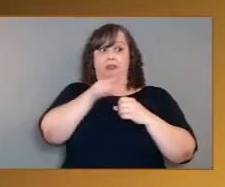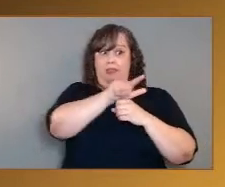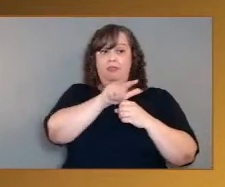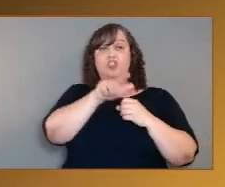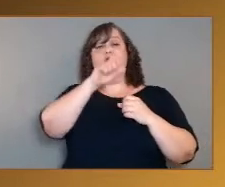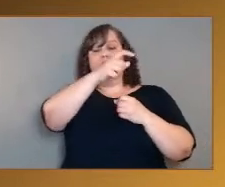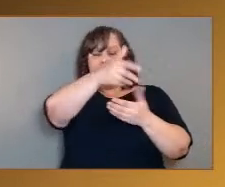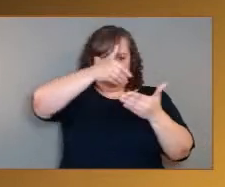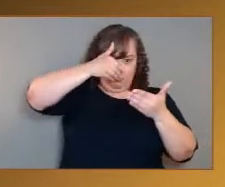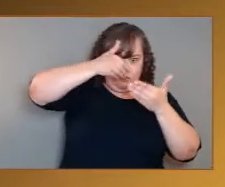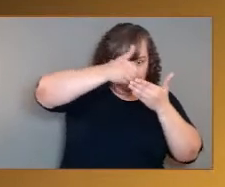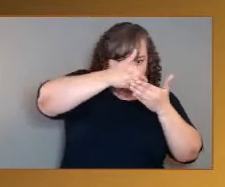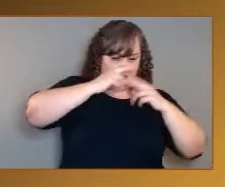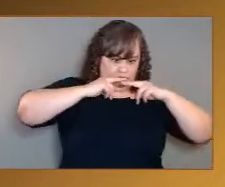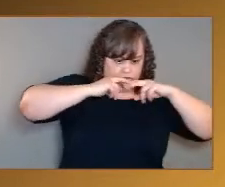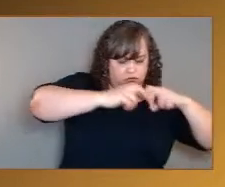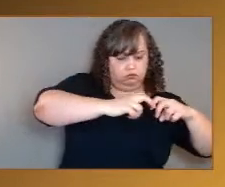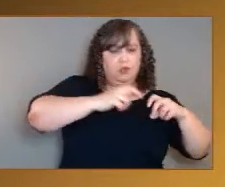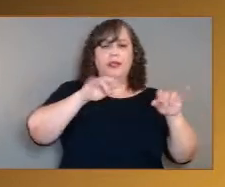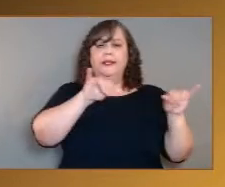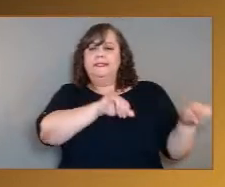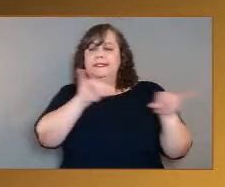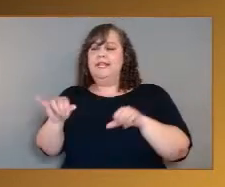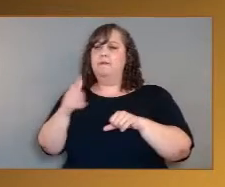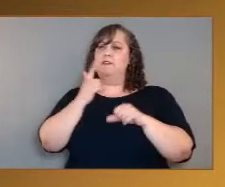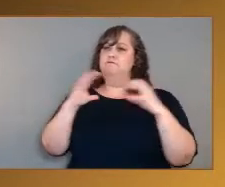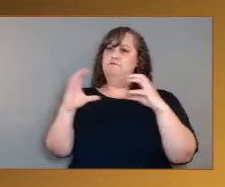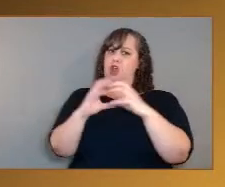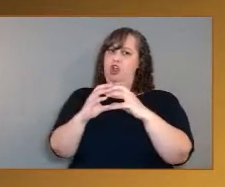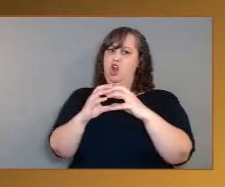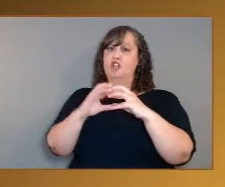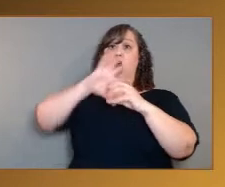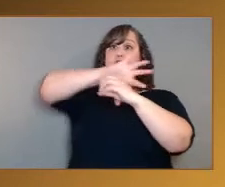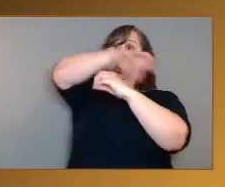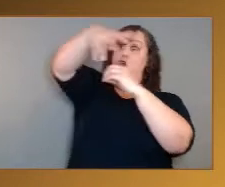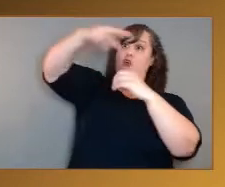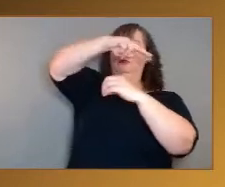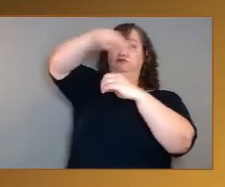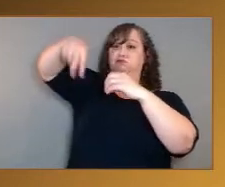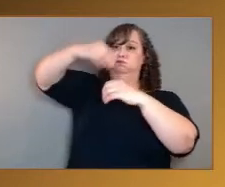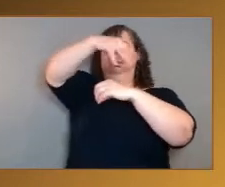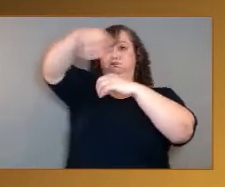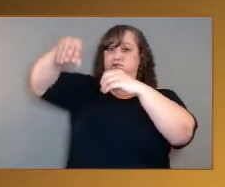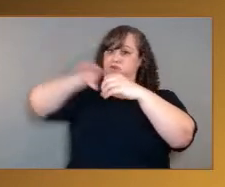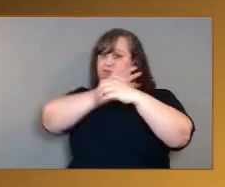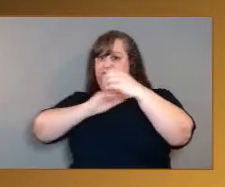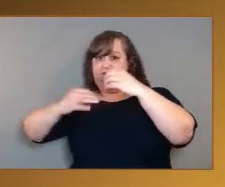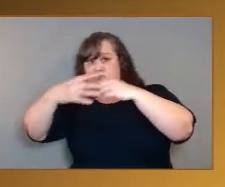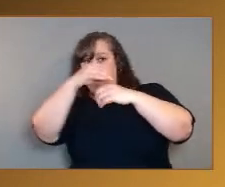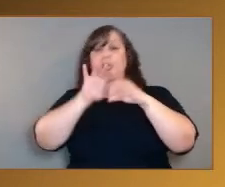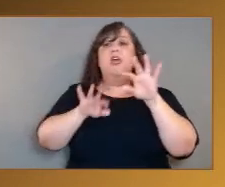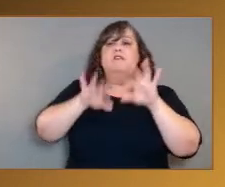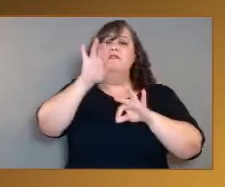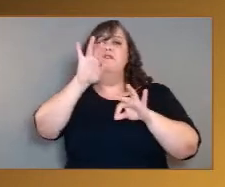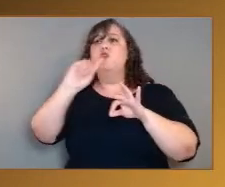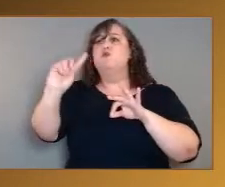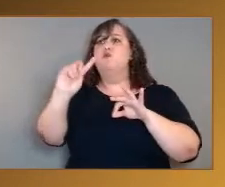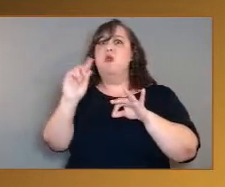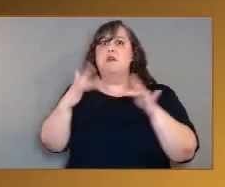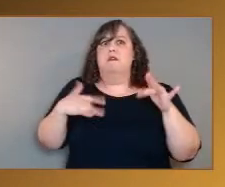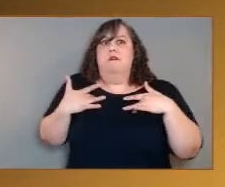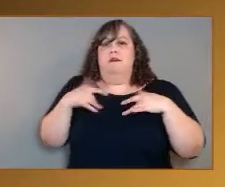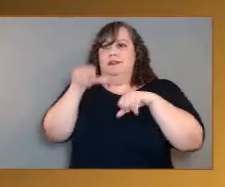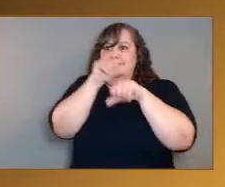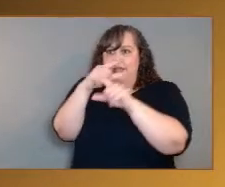decades now, having the global orbital view and finding super-iting science targets and then going down to the